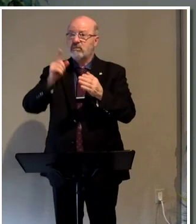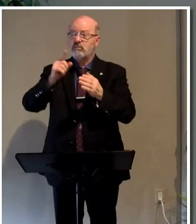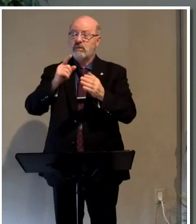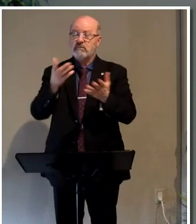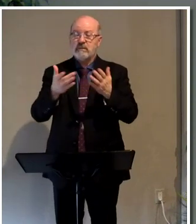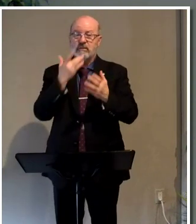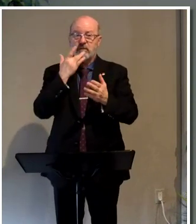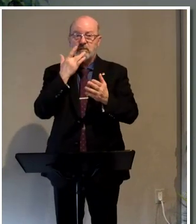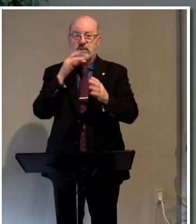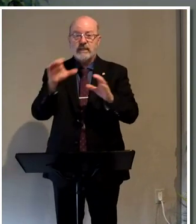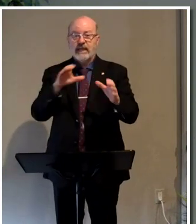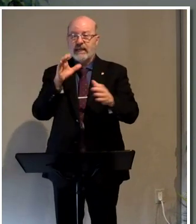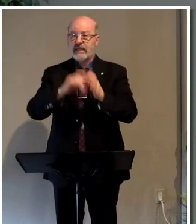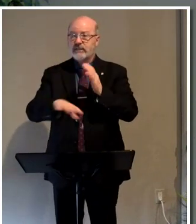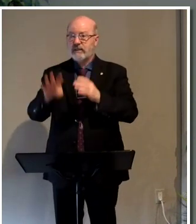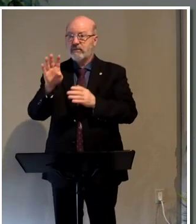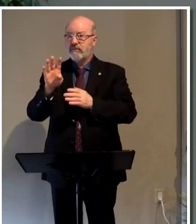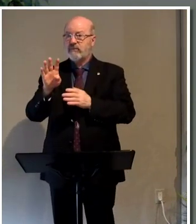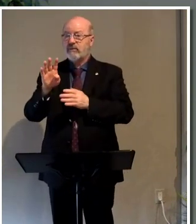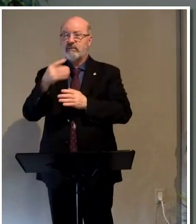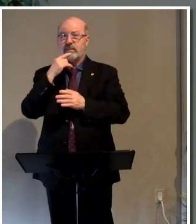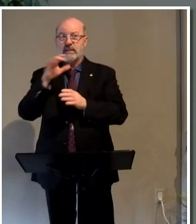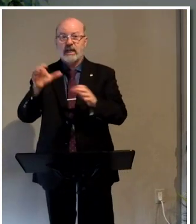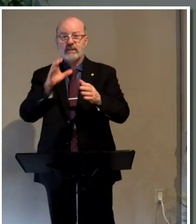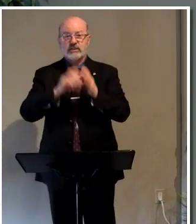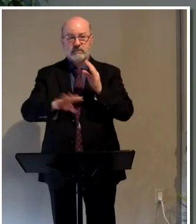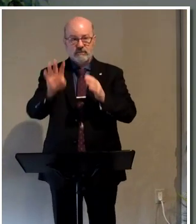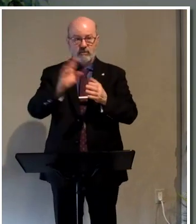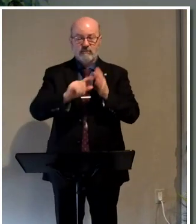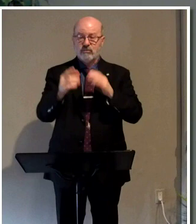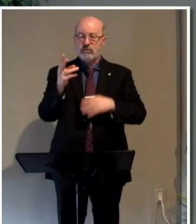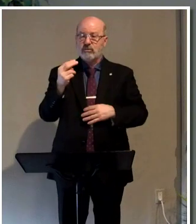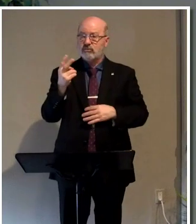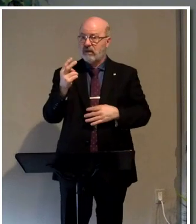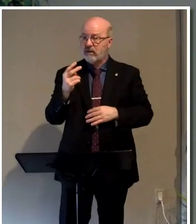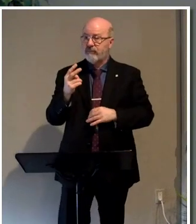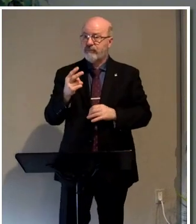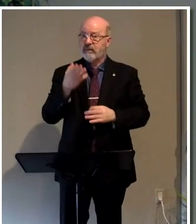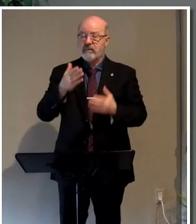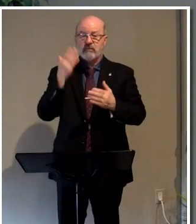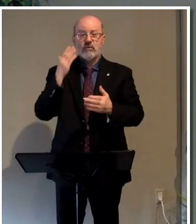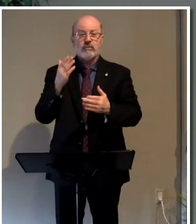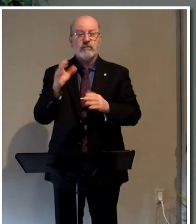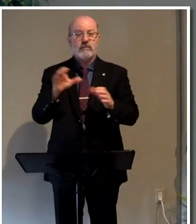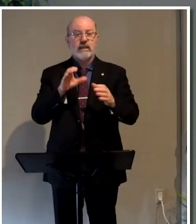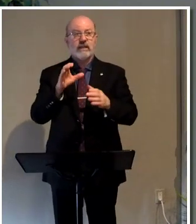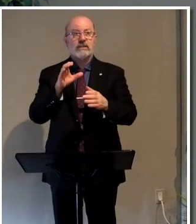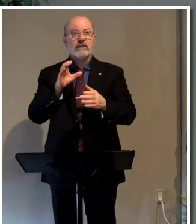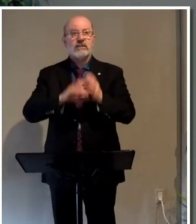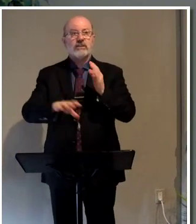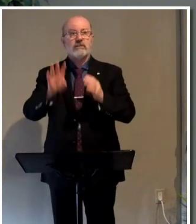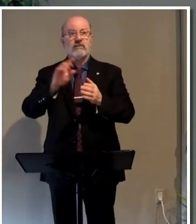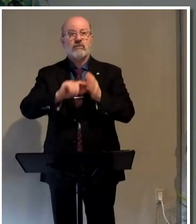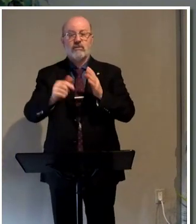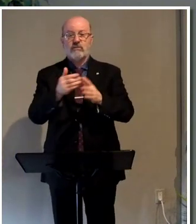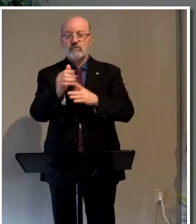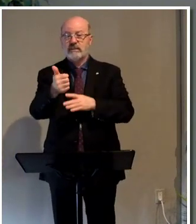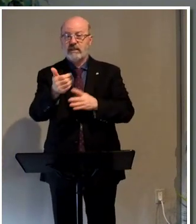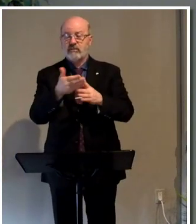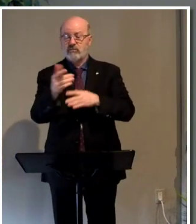familiar with in Acts chapter four. If I said Acts chapter four, verse twelve, you may know. But Acts chapter four, verse ten through twelve.